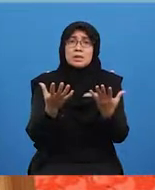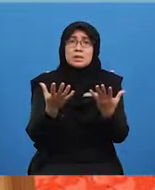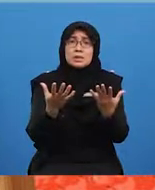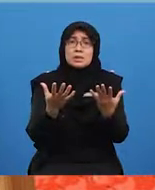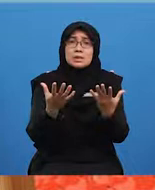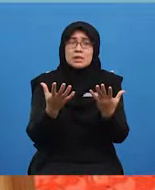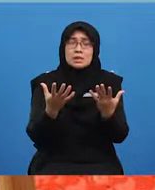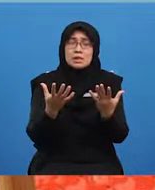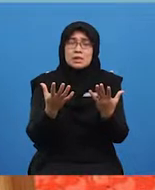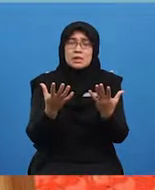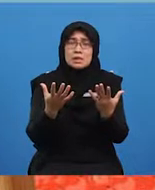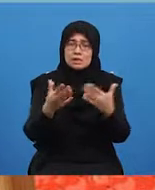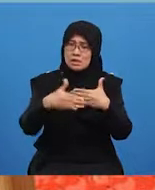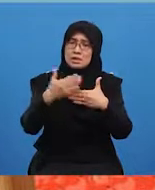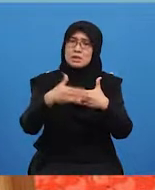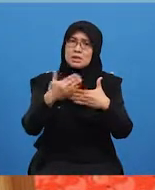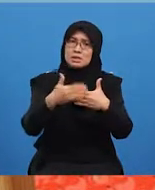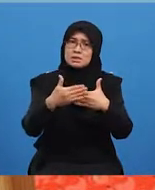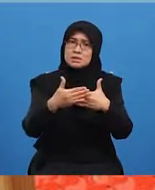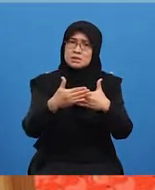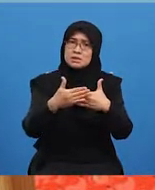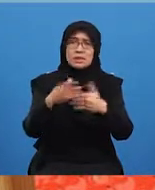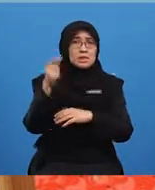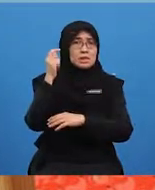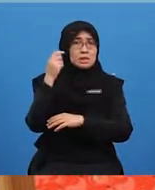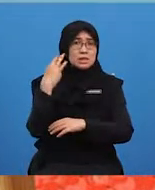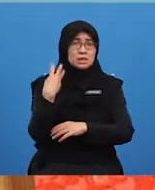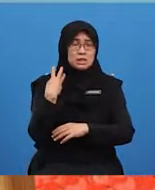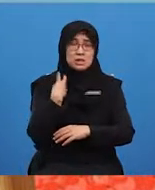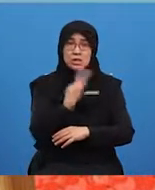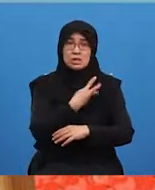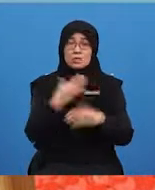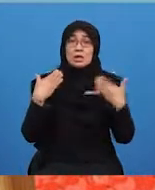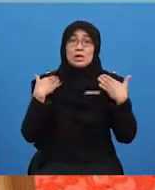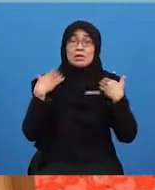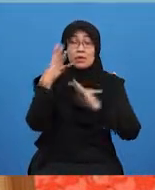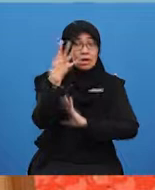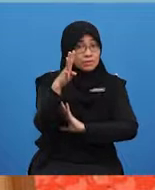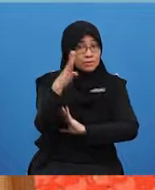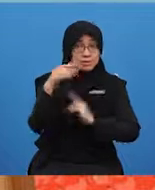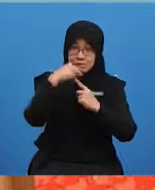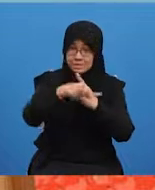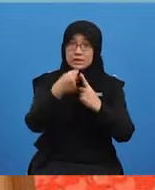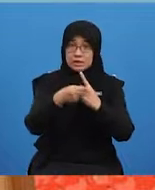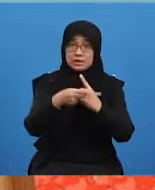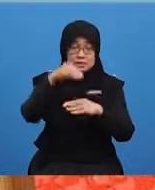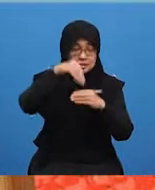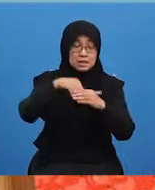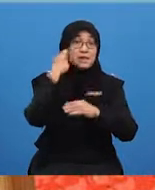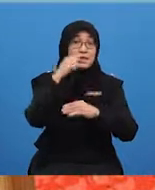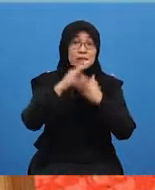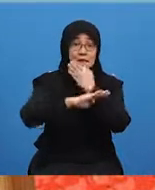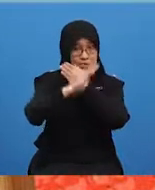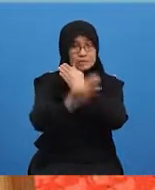very easy. Remember, just now, we already have 14 bananas in the basket.